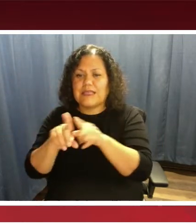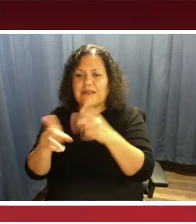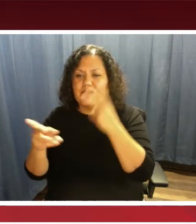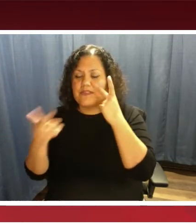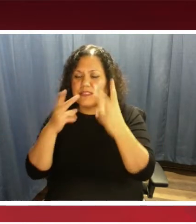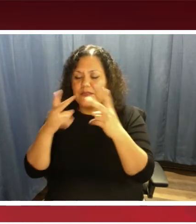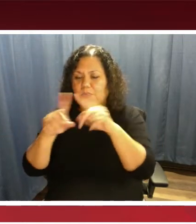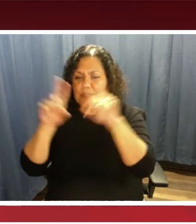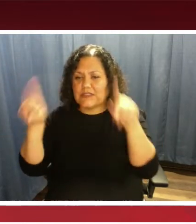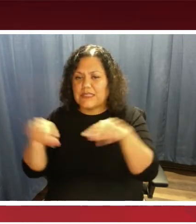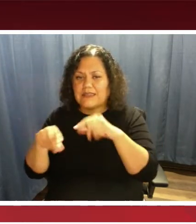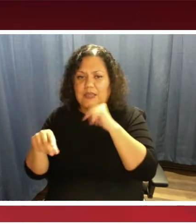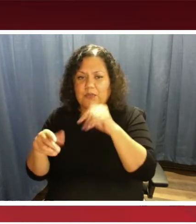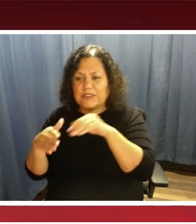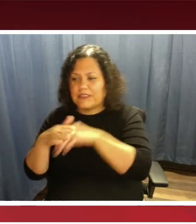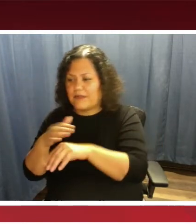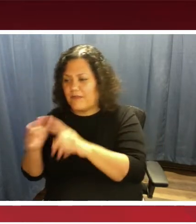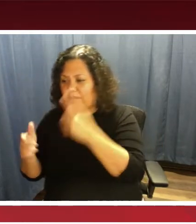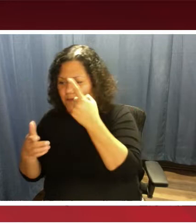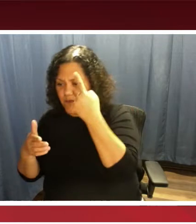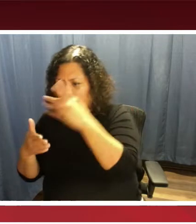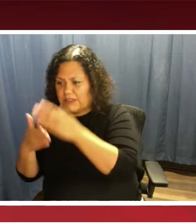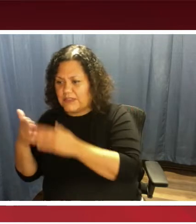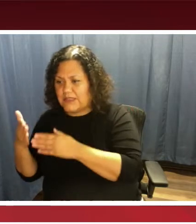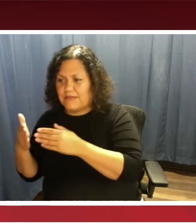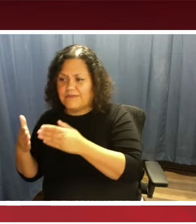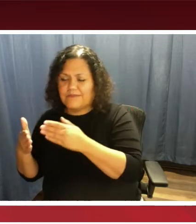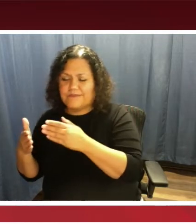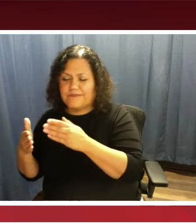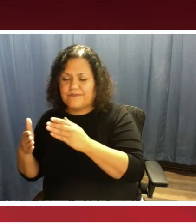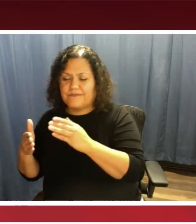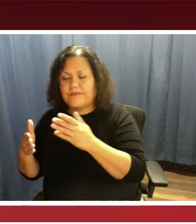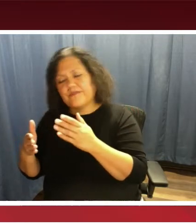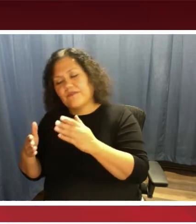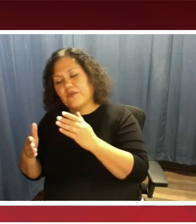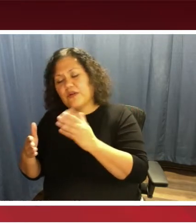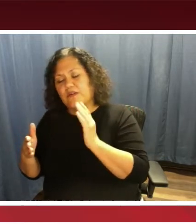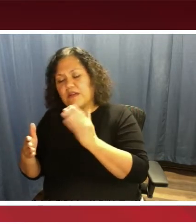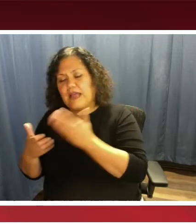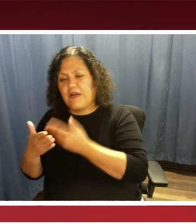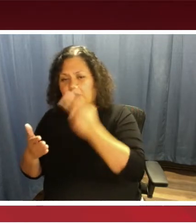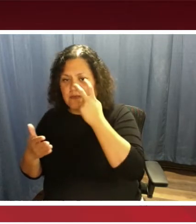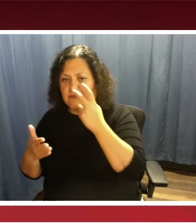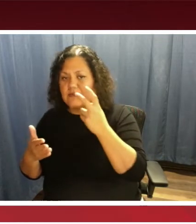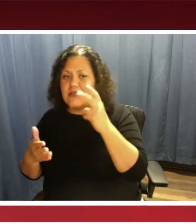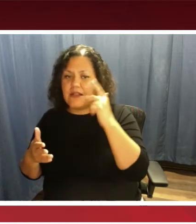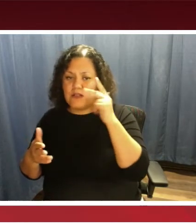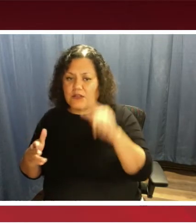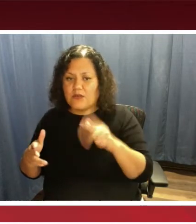will now be accessible for our blind and low vision customers. Next slide, please.